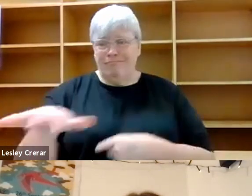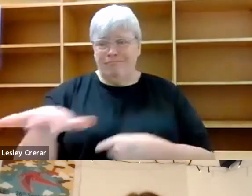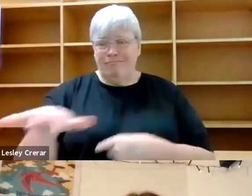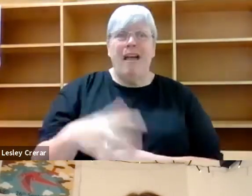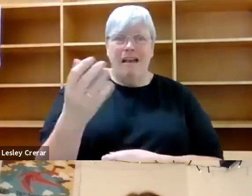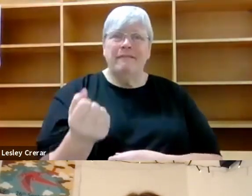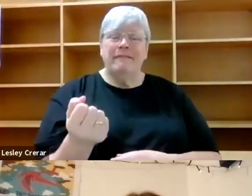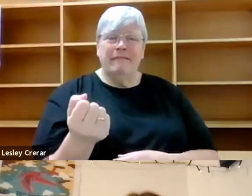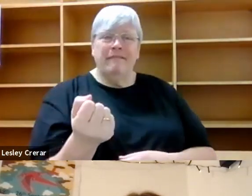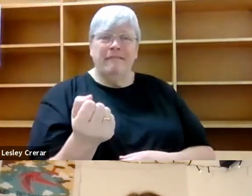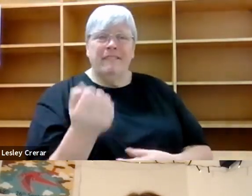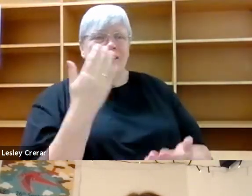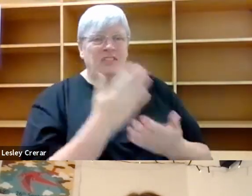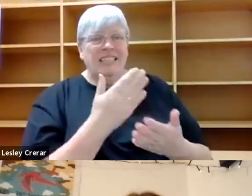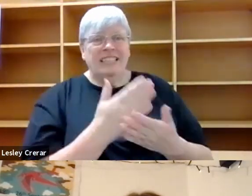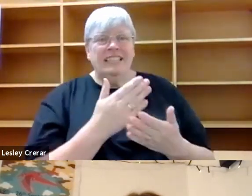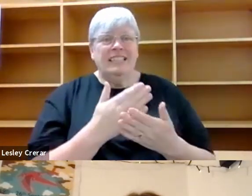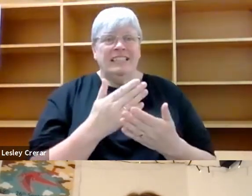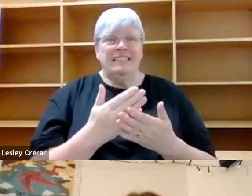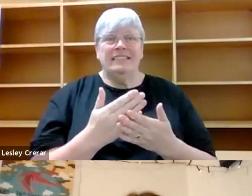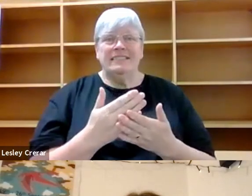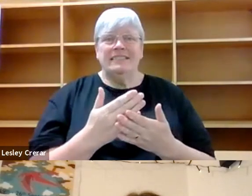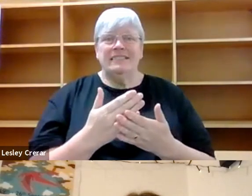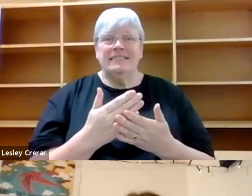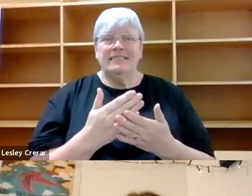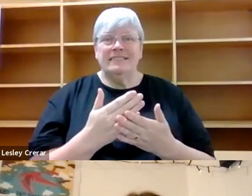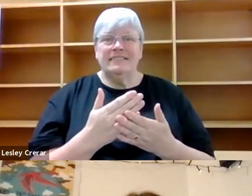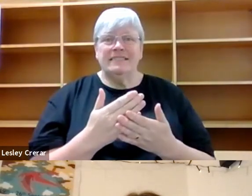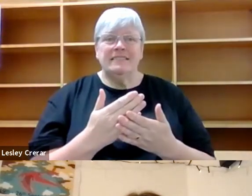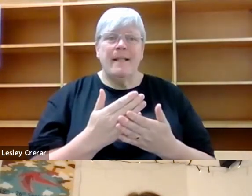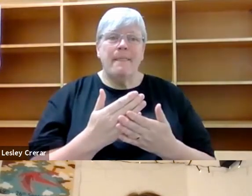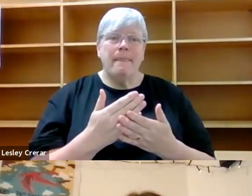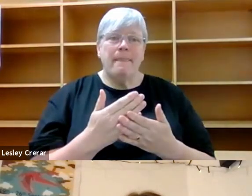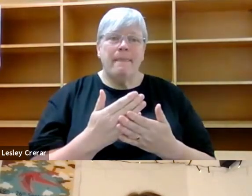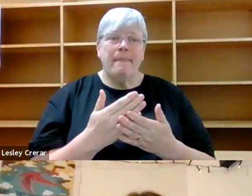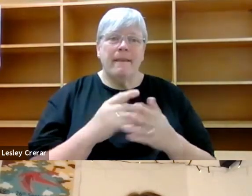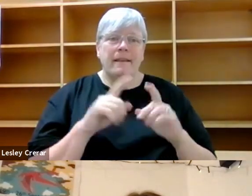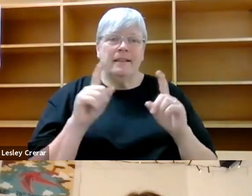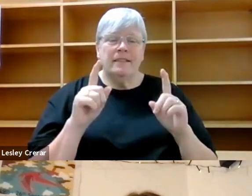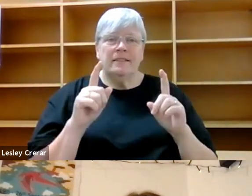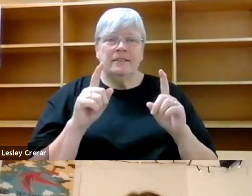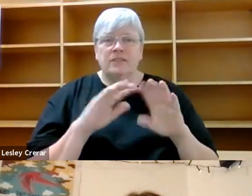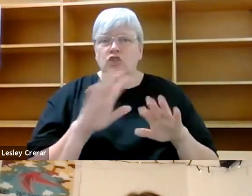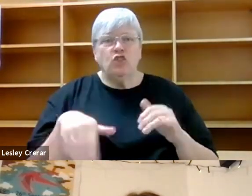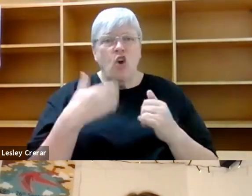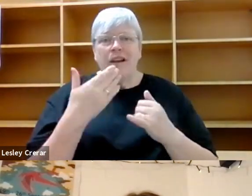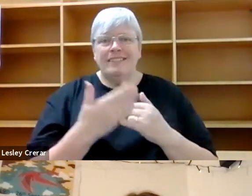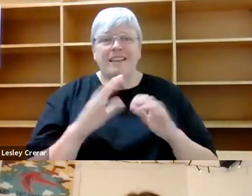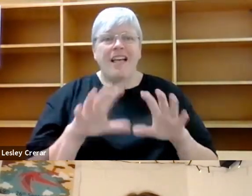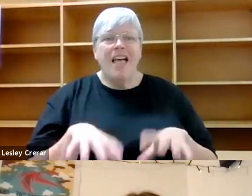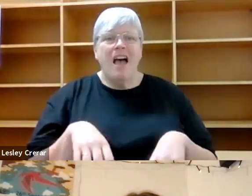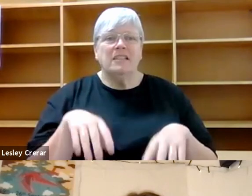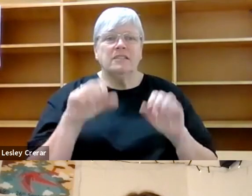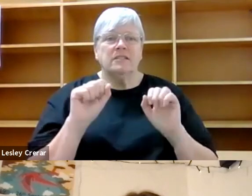know, pathetic fallacies is, is, is real, uh, but it wasn't until I started, um,